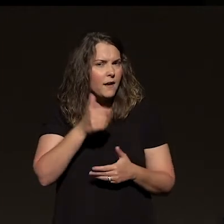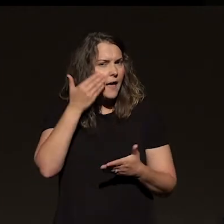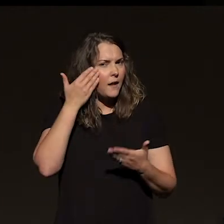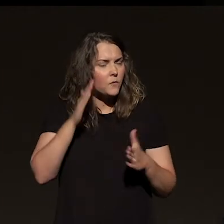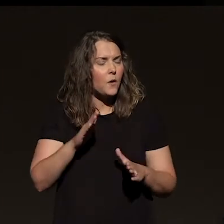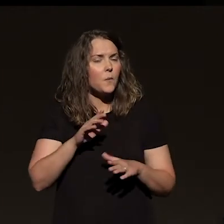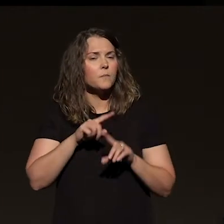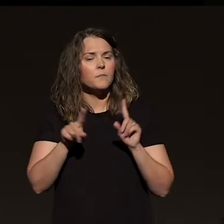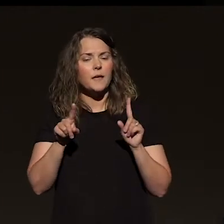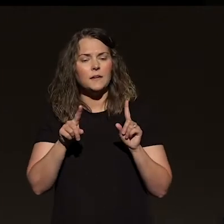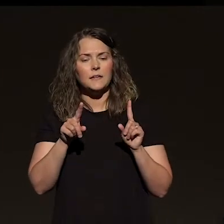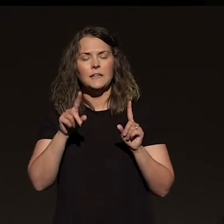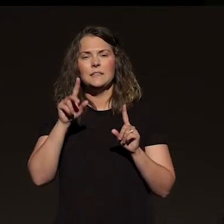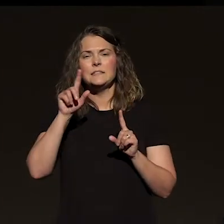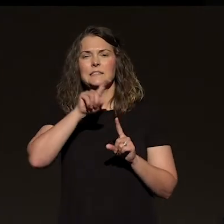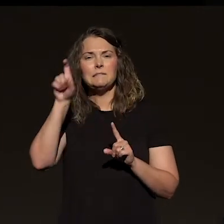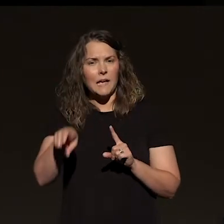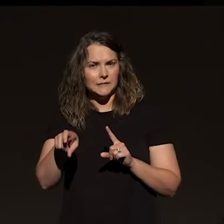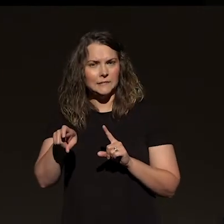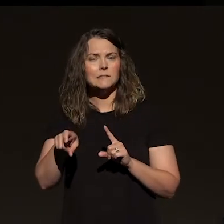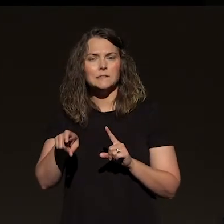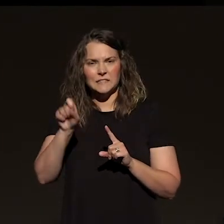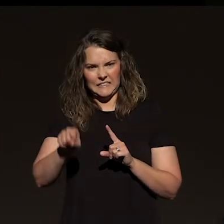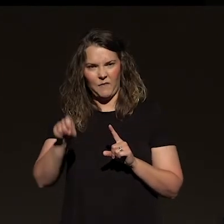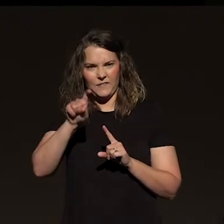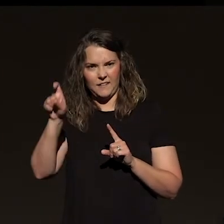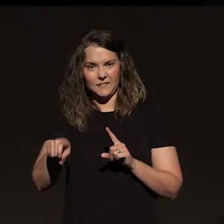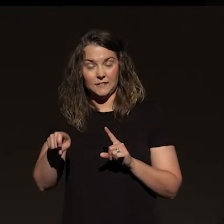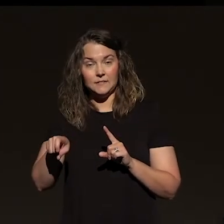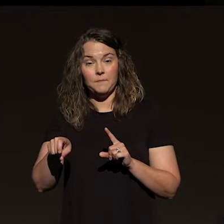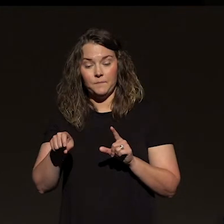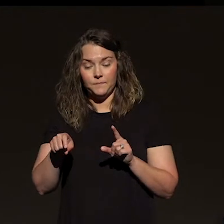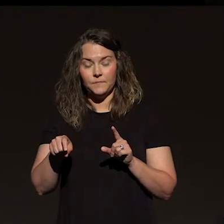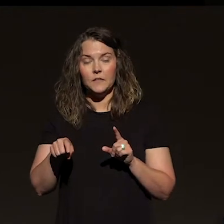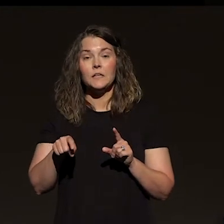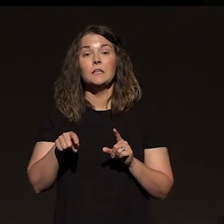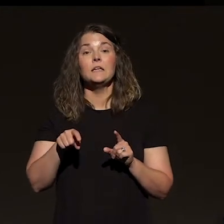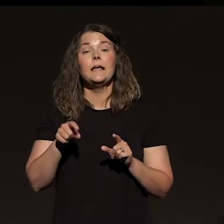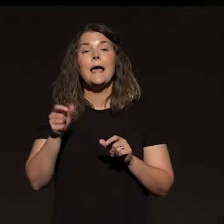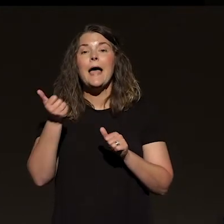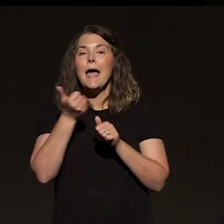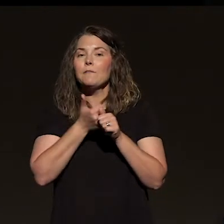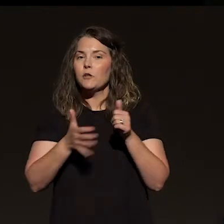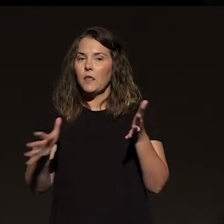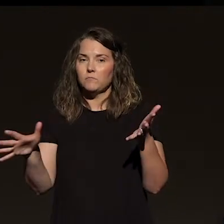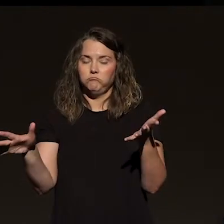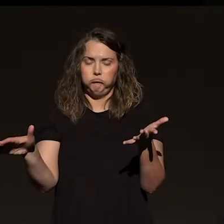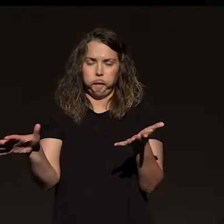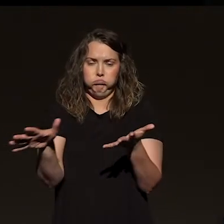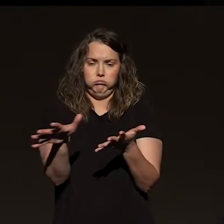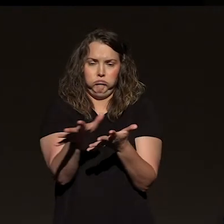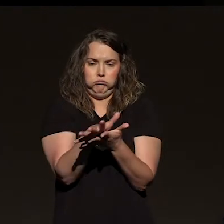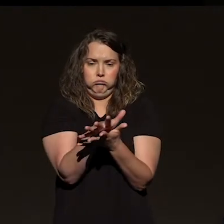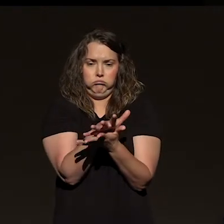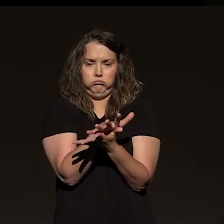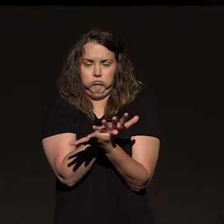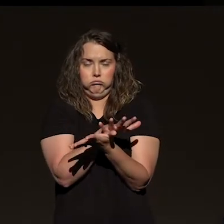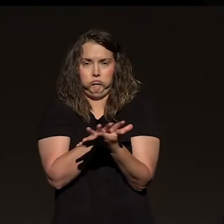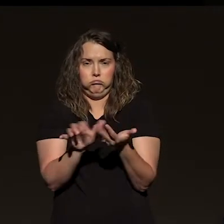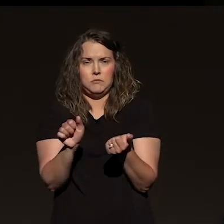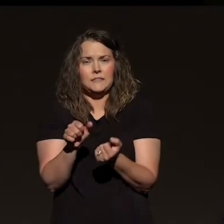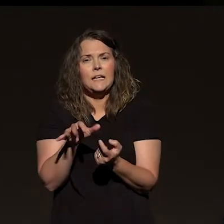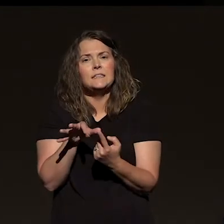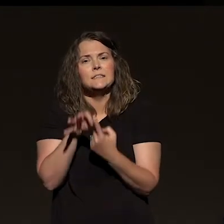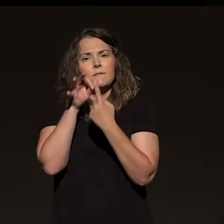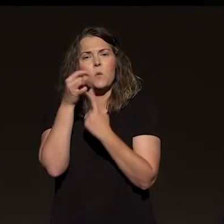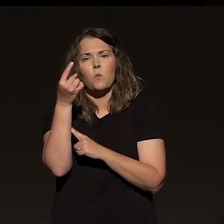Gilchrist, Texas is. But this little peninsula right here, everything is decimated except for this one house